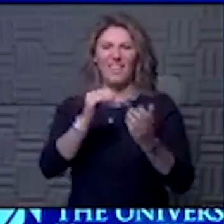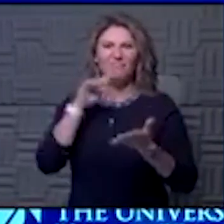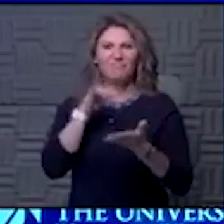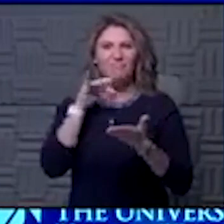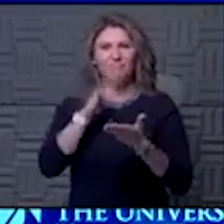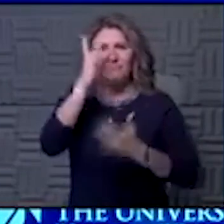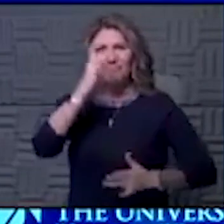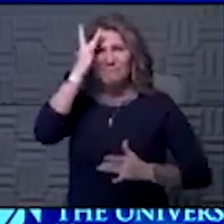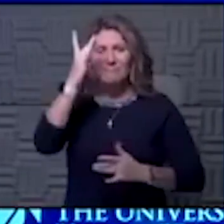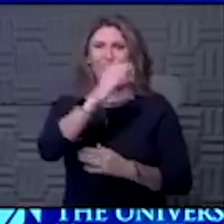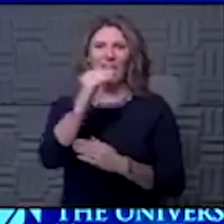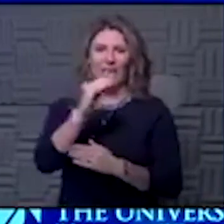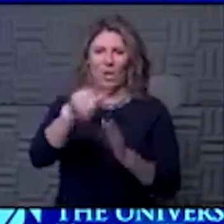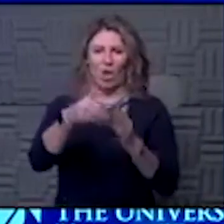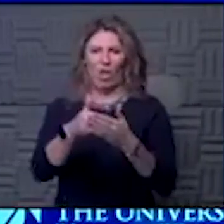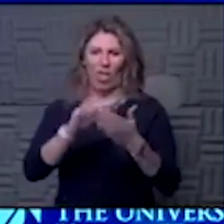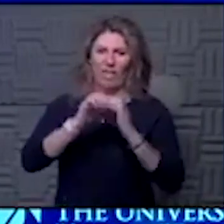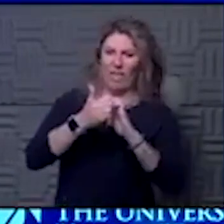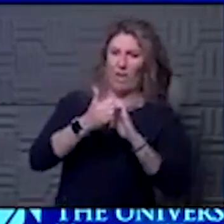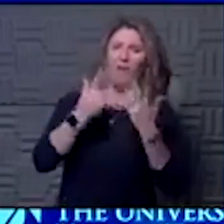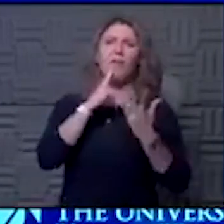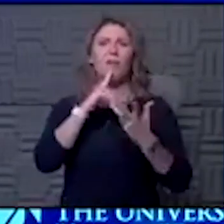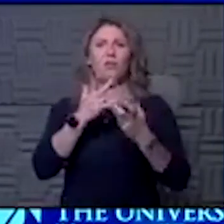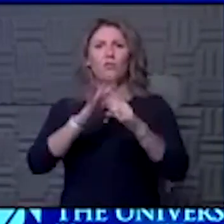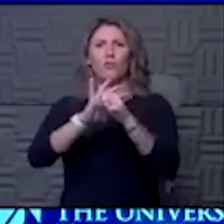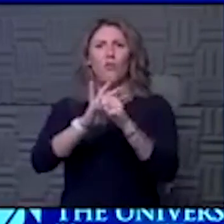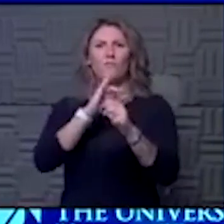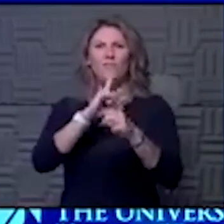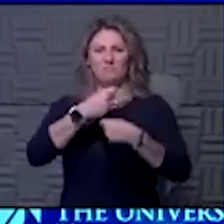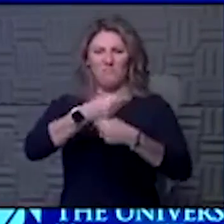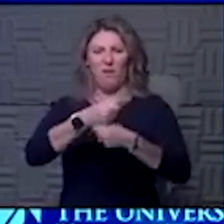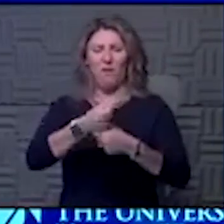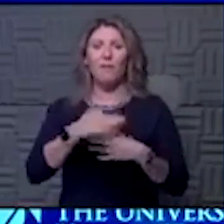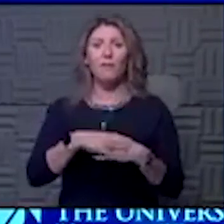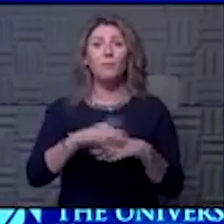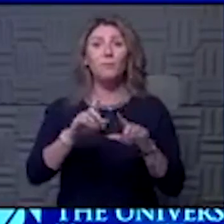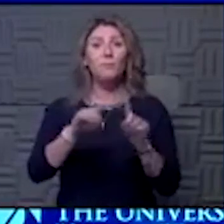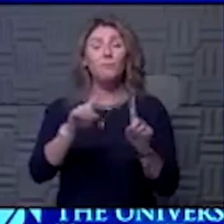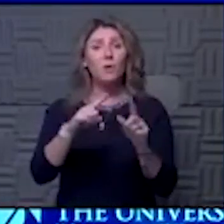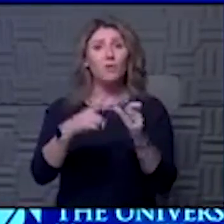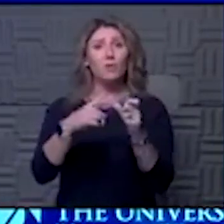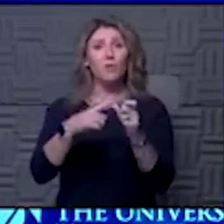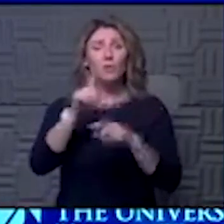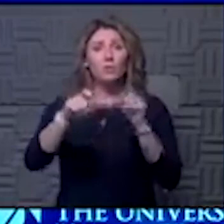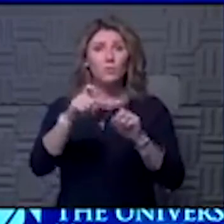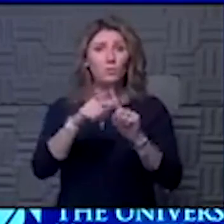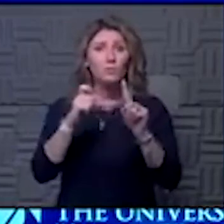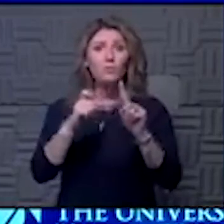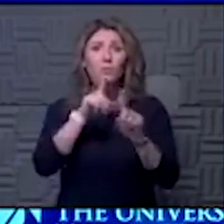about vaccine and the epidemiology of COVID. But first, let's see if there are questions from reporters.